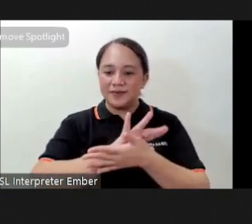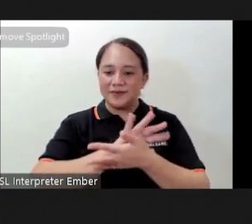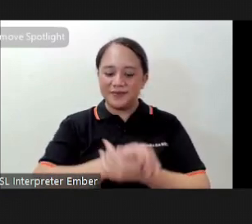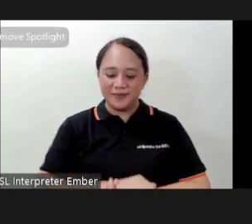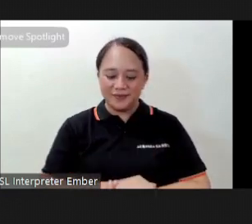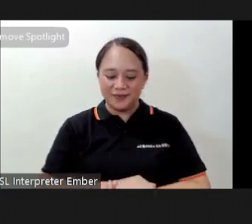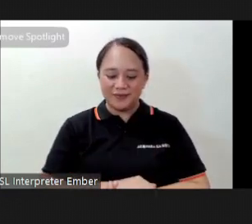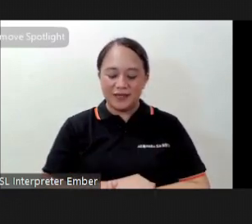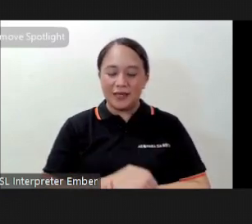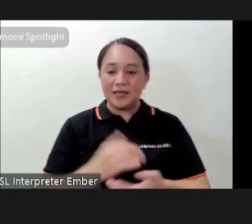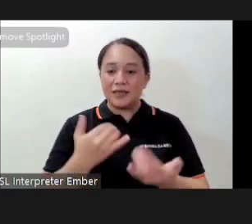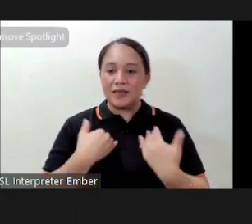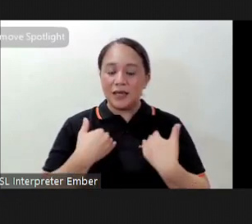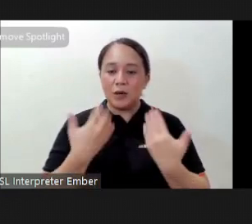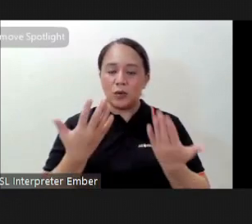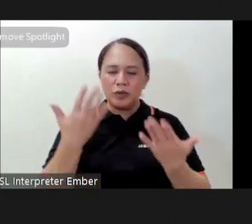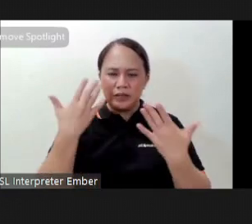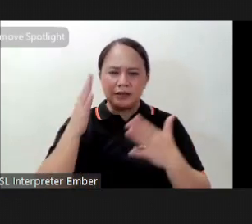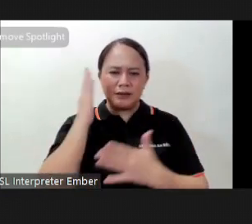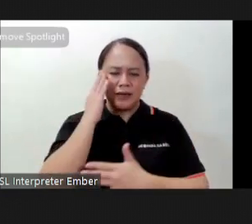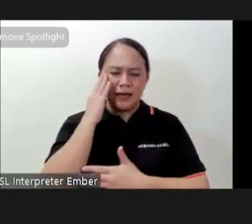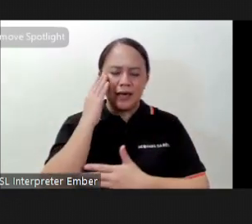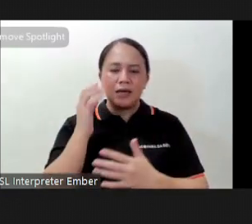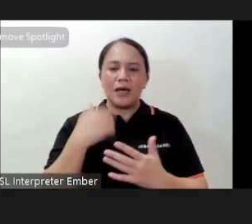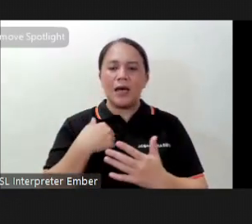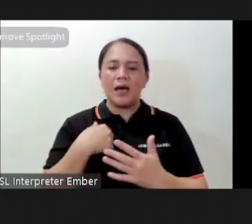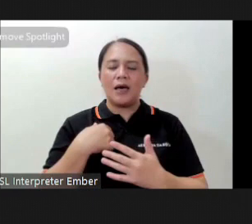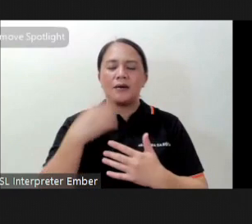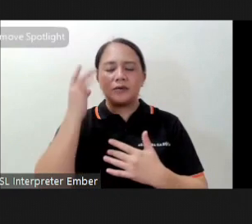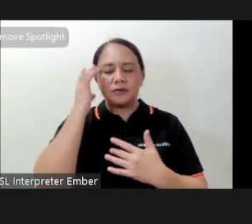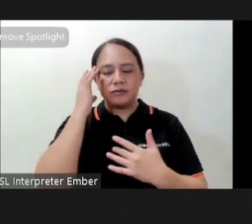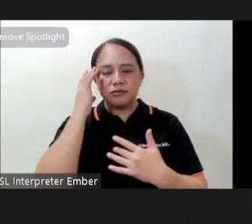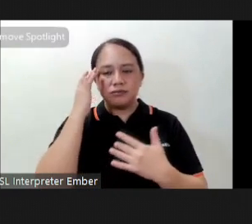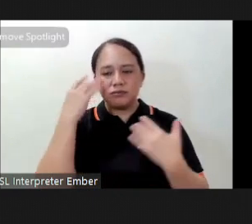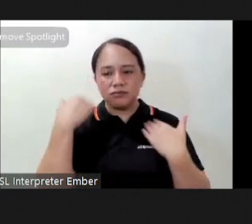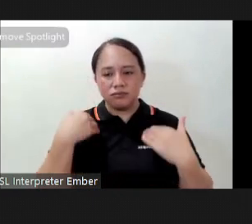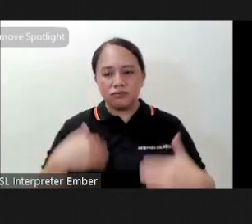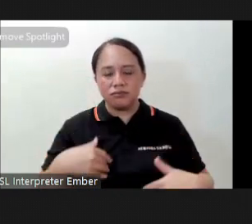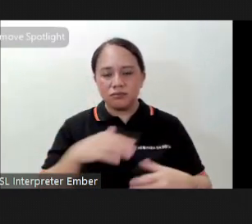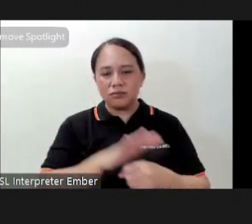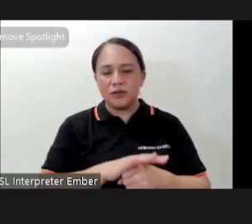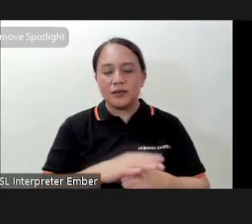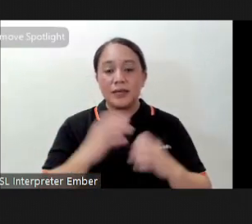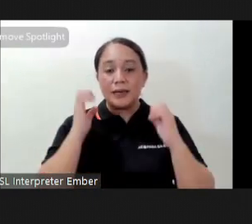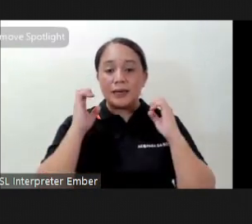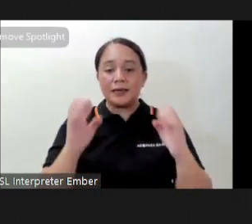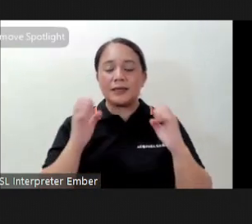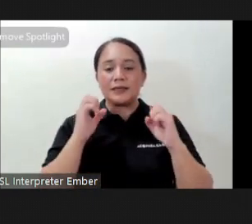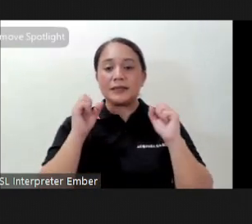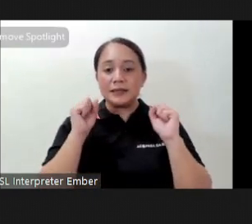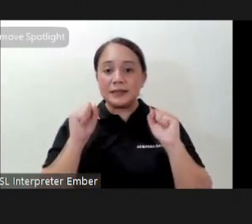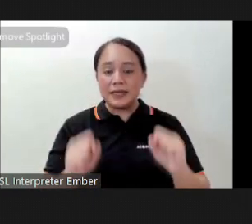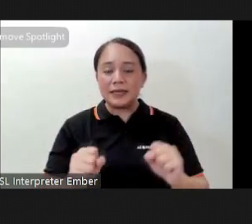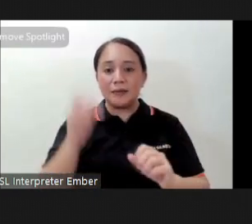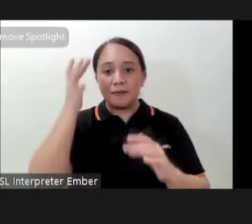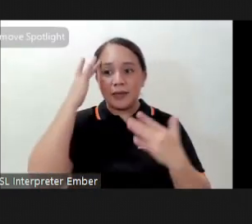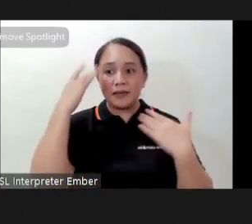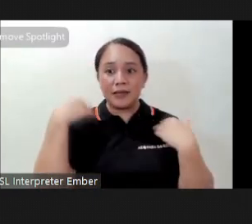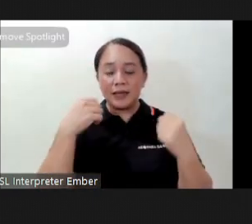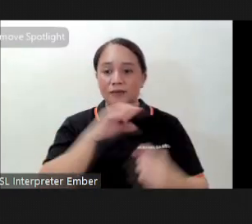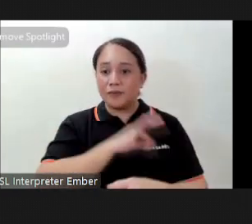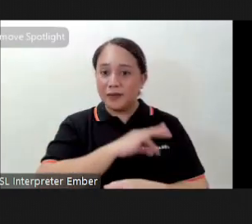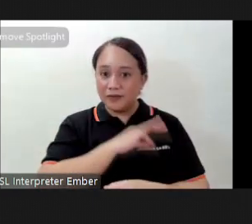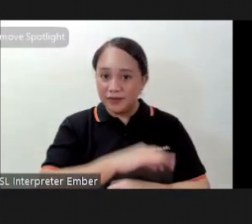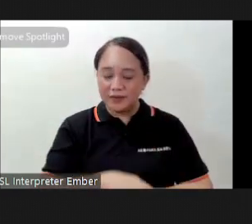now it is common knowledge that exercising has physical benefits and I want to show you today that exercising can even have mental health benefits too